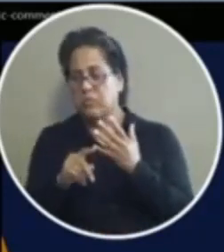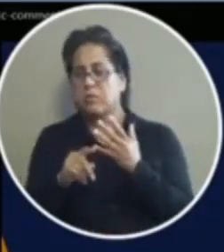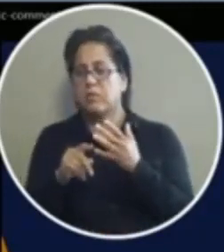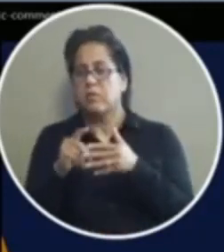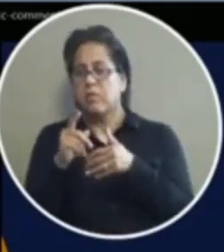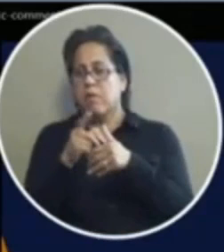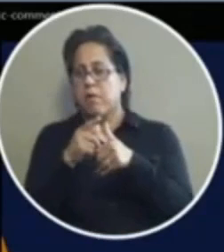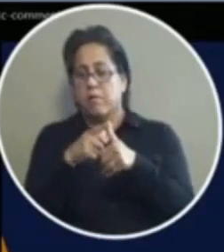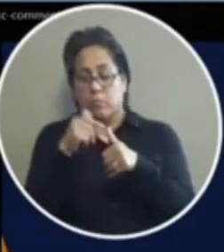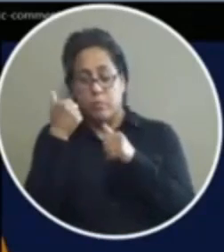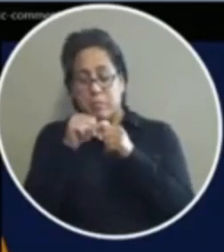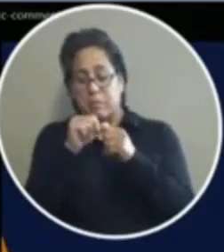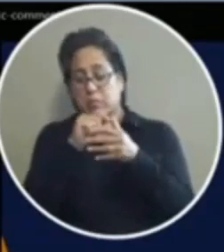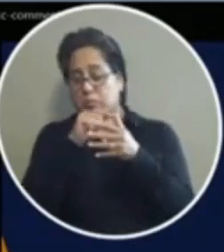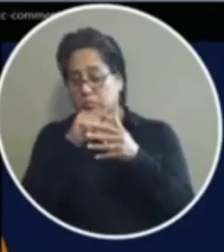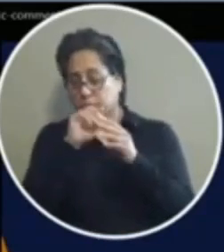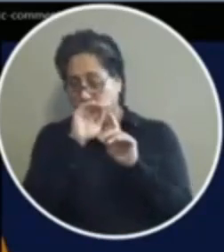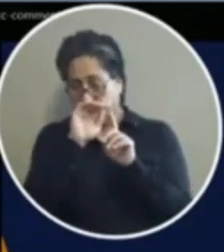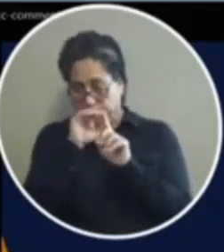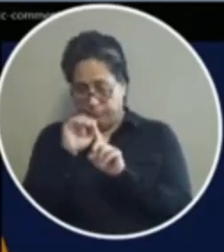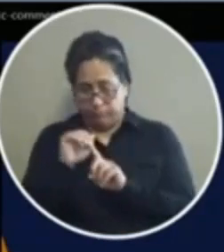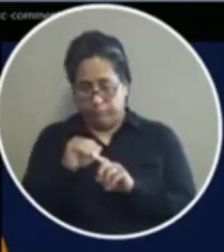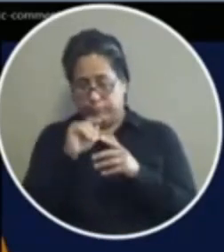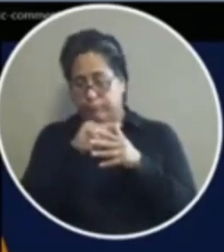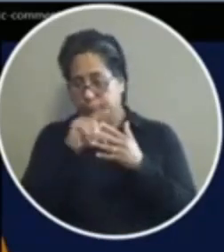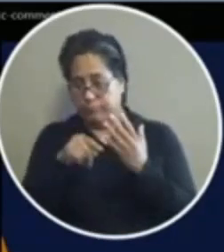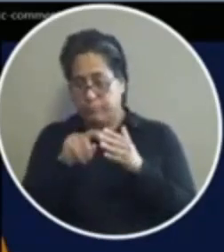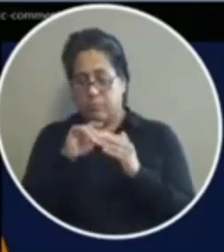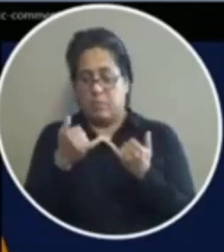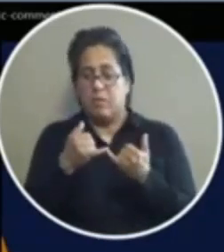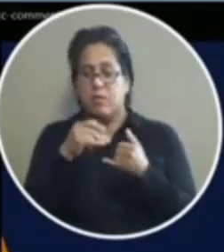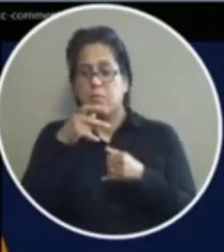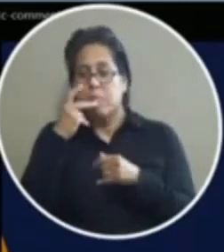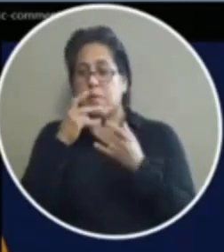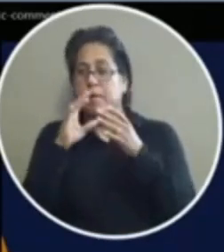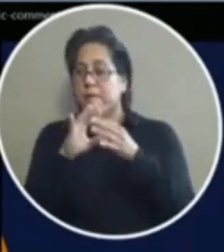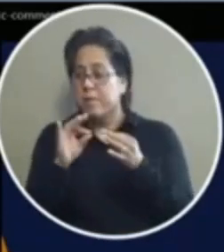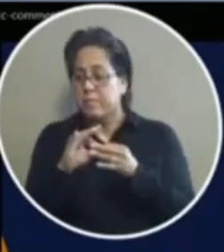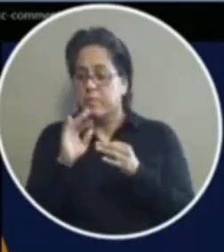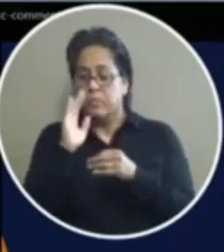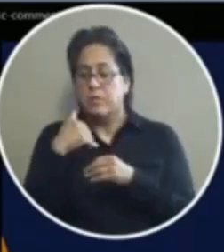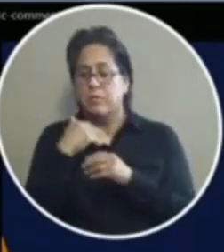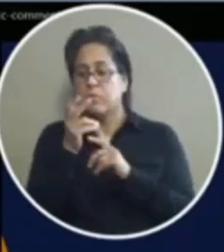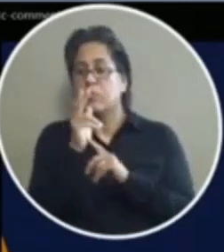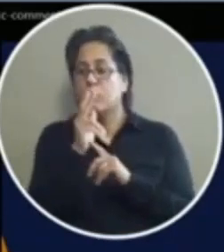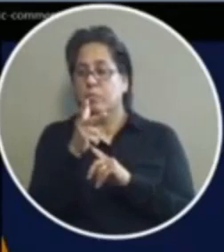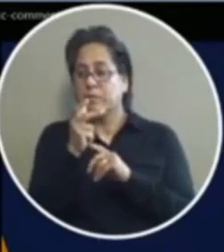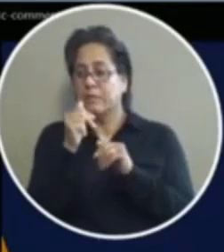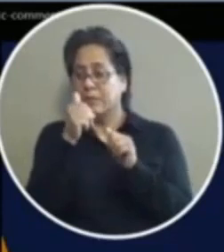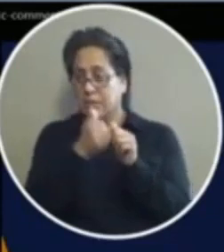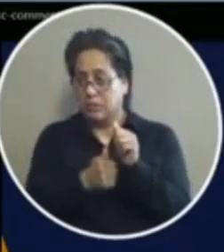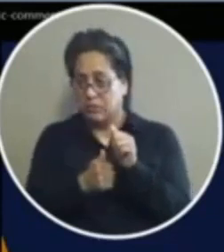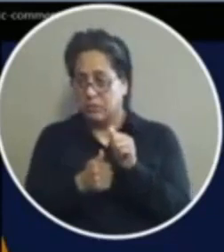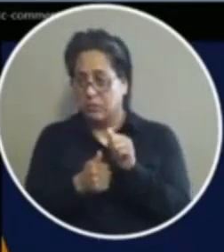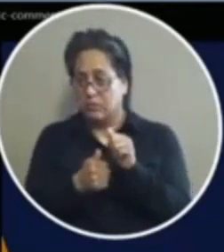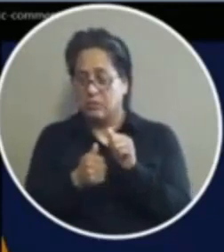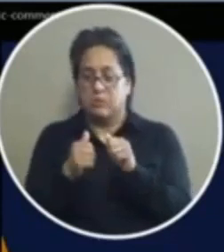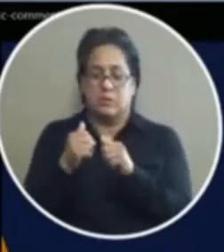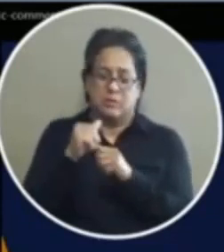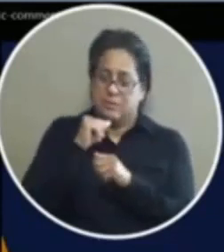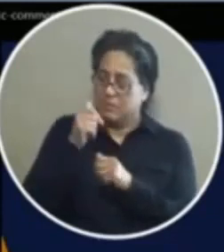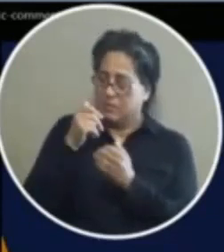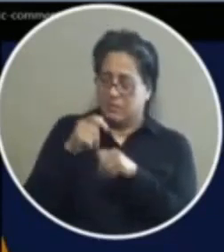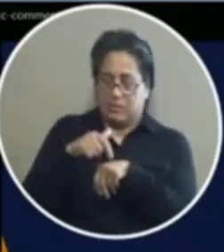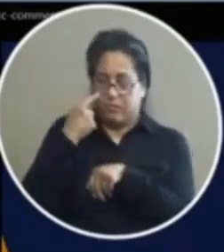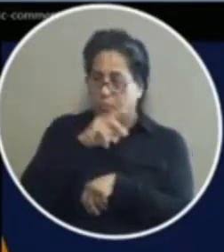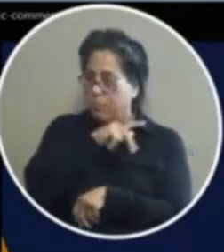speak i will remind the audience that this time is for public comments you will receive three minutes uh this is not a time for